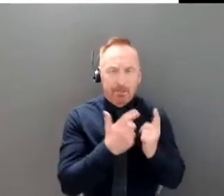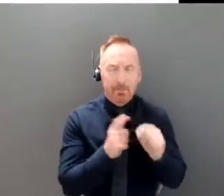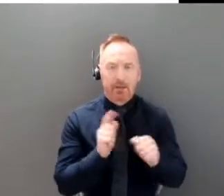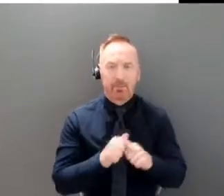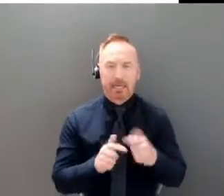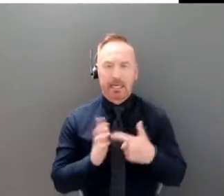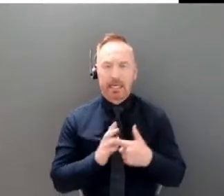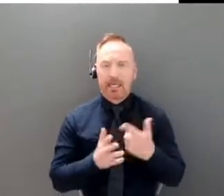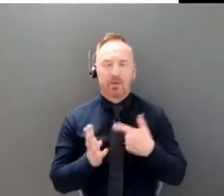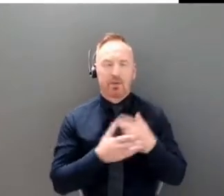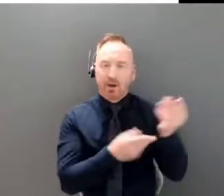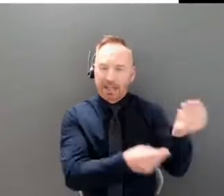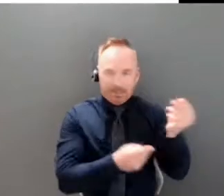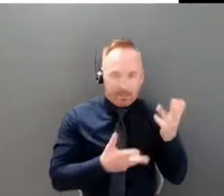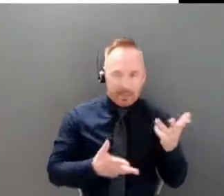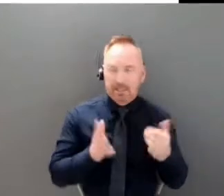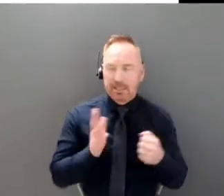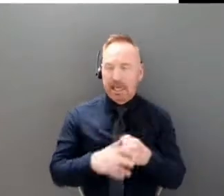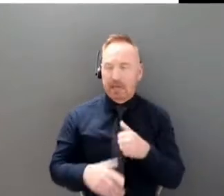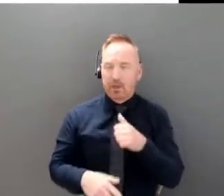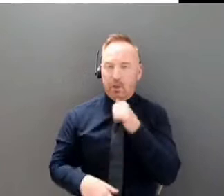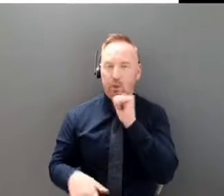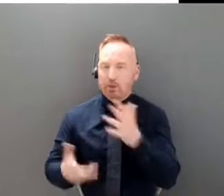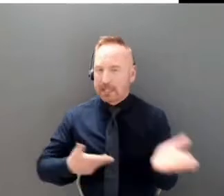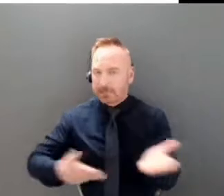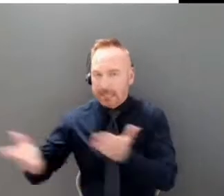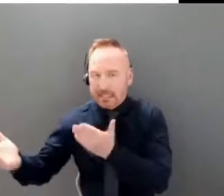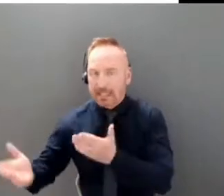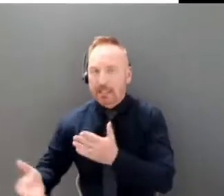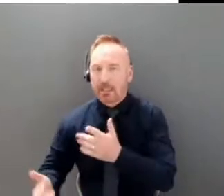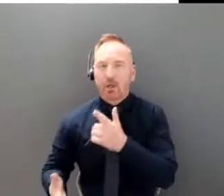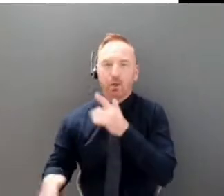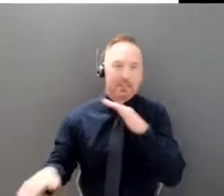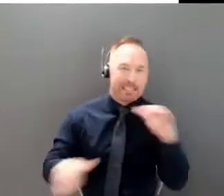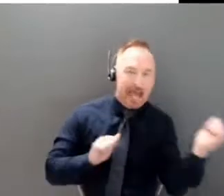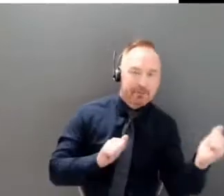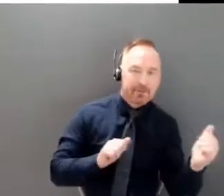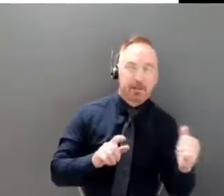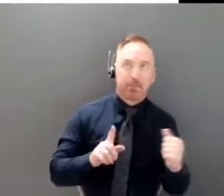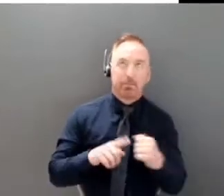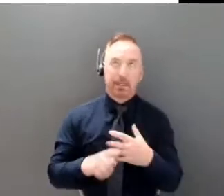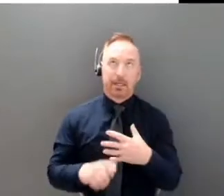and who's discharged, but the current status in Whitehorse Hospital as of this morning,